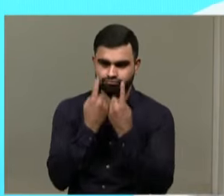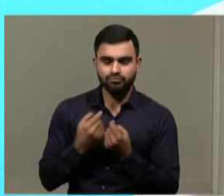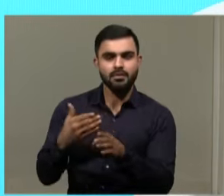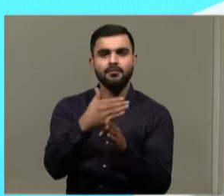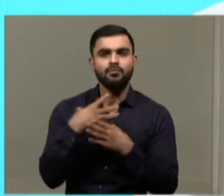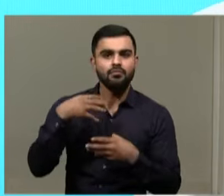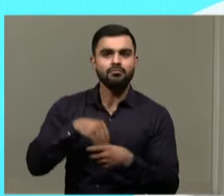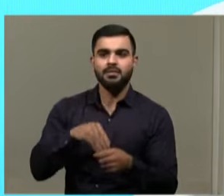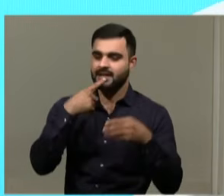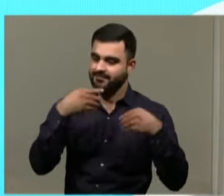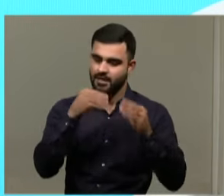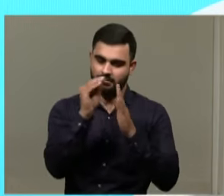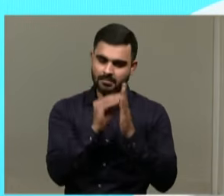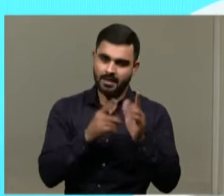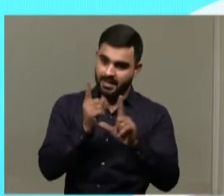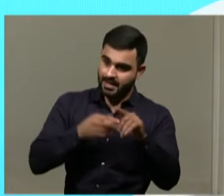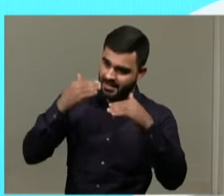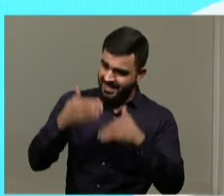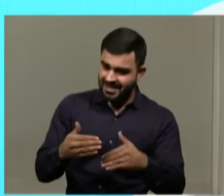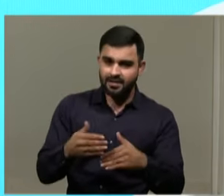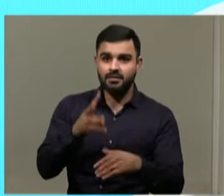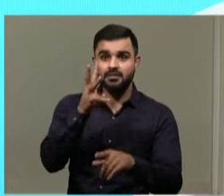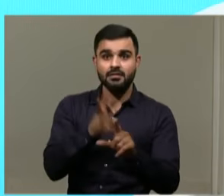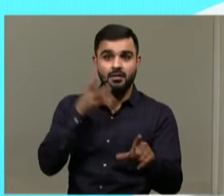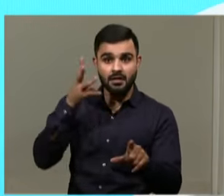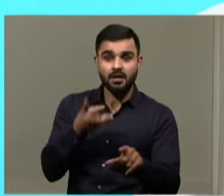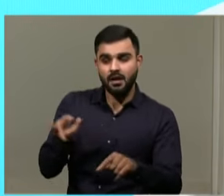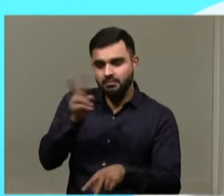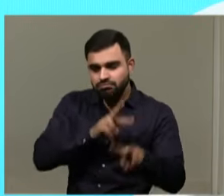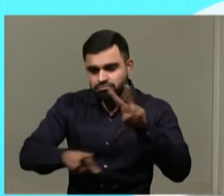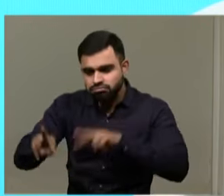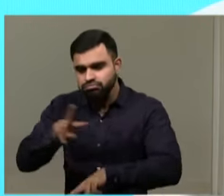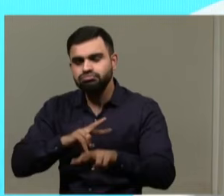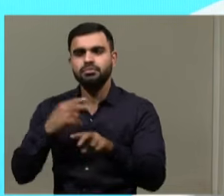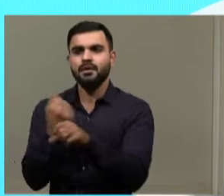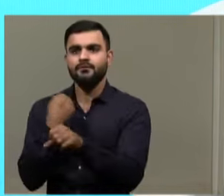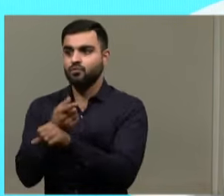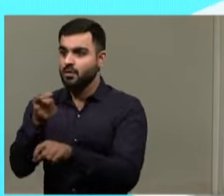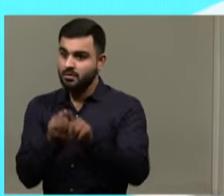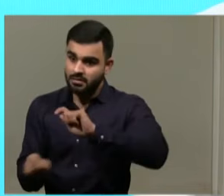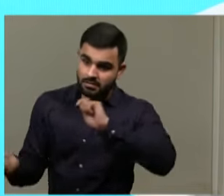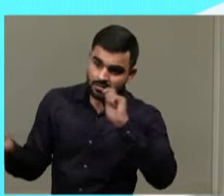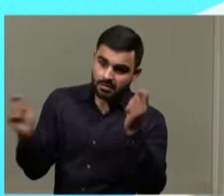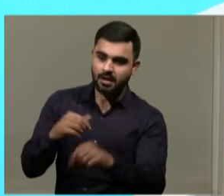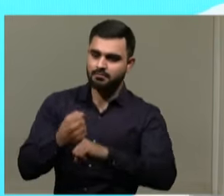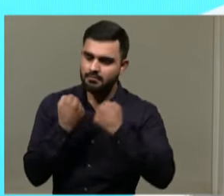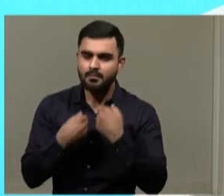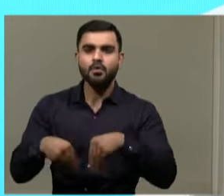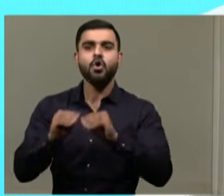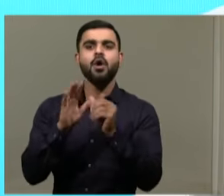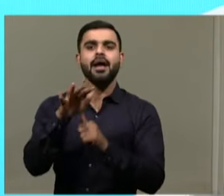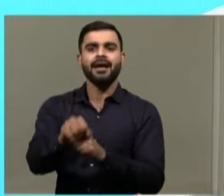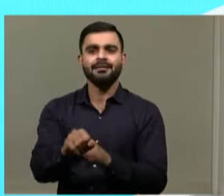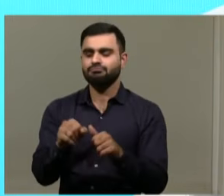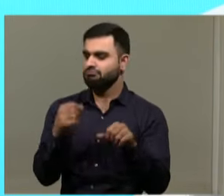part of a white paper. Every year thereafter, for three years, we'll revisit those spots to see how they have changed to become more accessible and